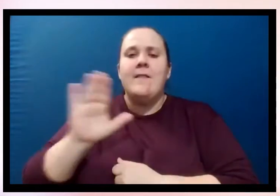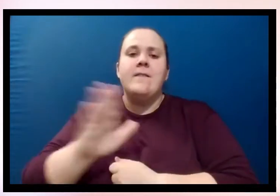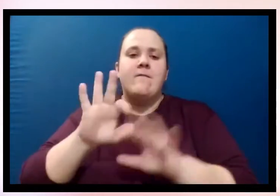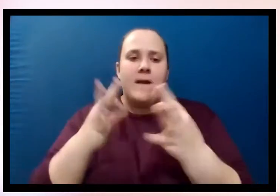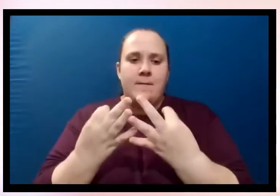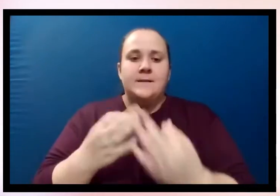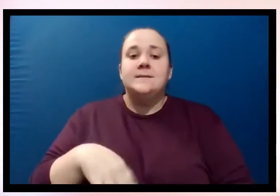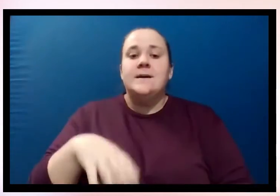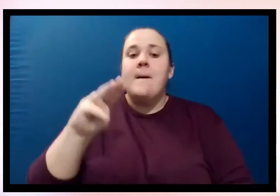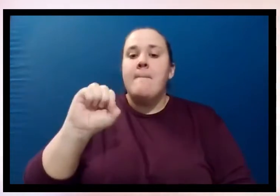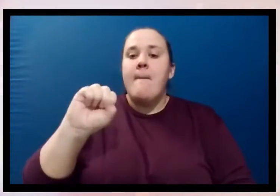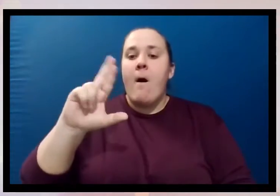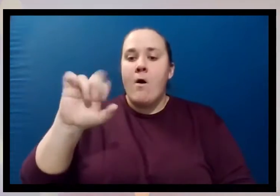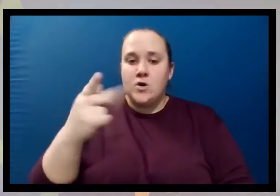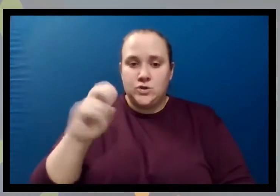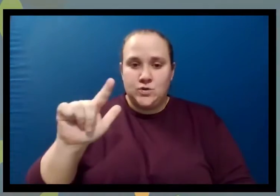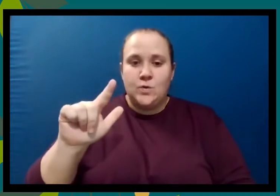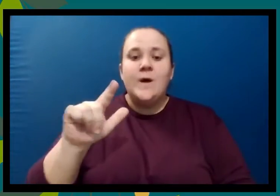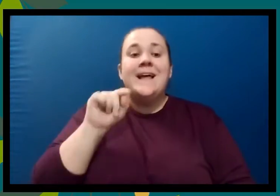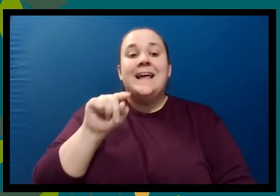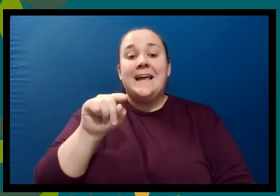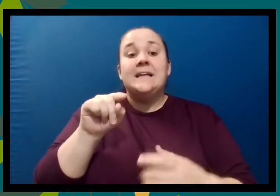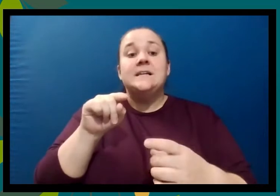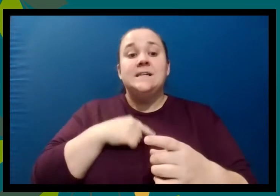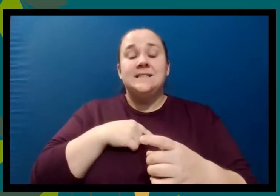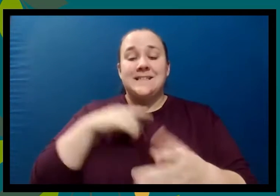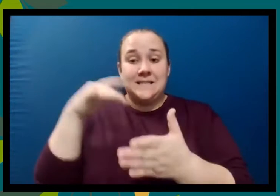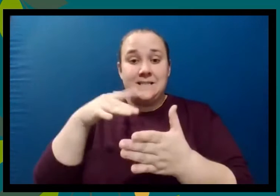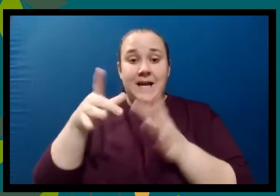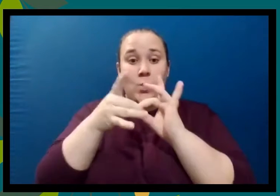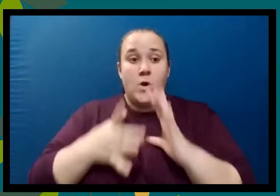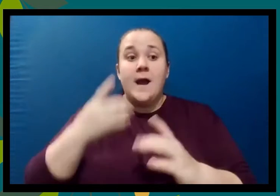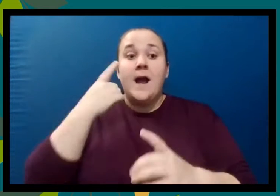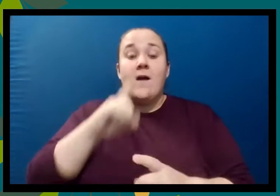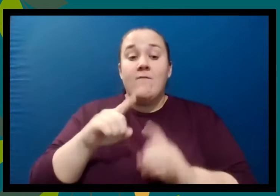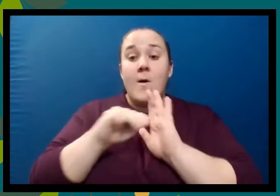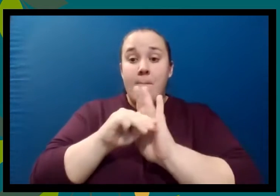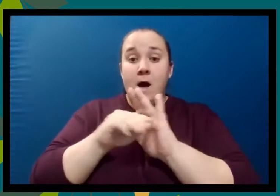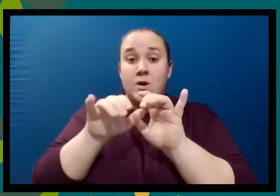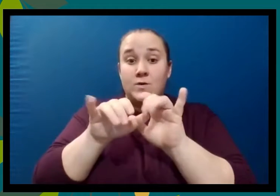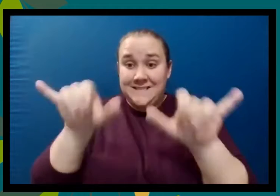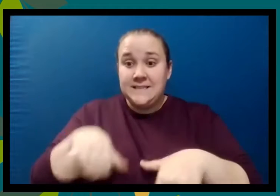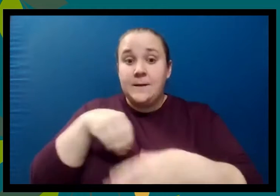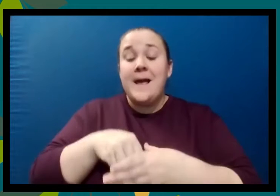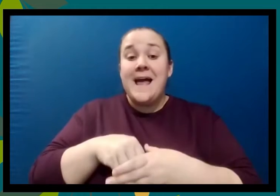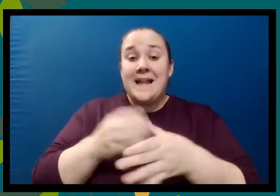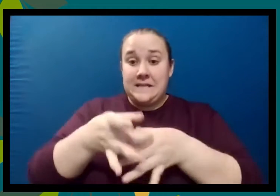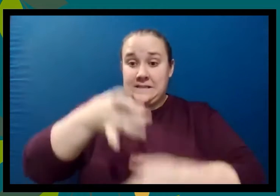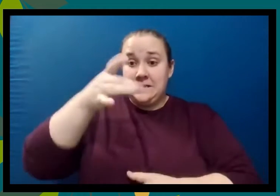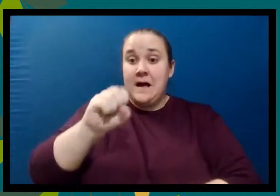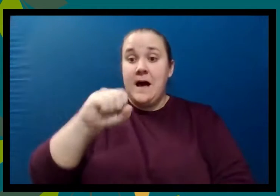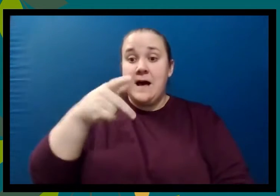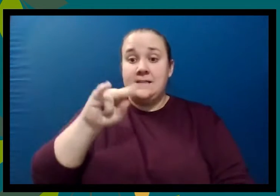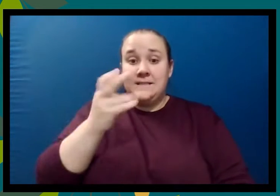disabilities and their families. Marshall Tempest is the study coordinator for model systems in spinal cord research